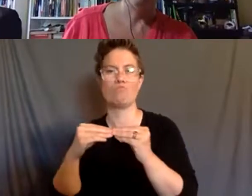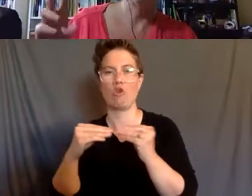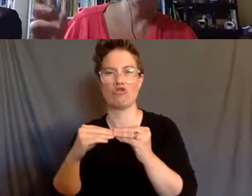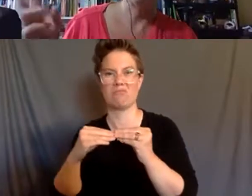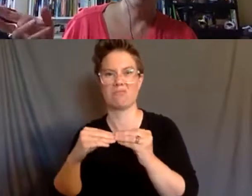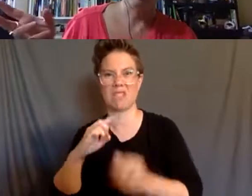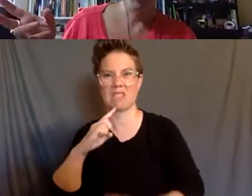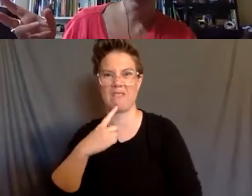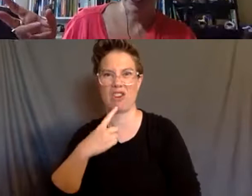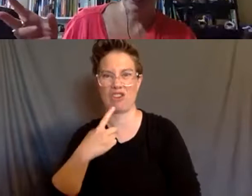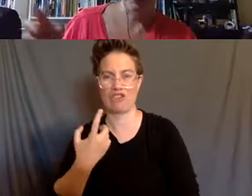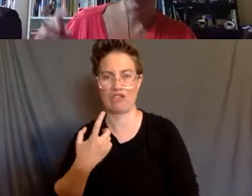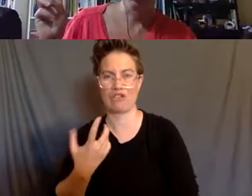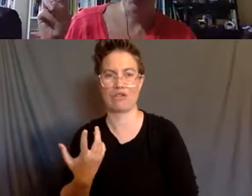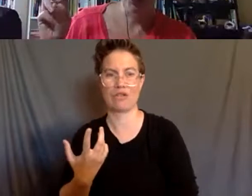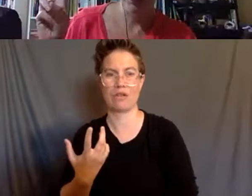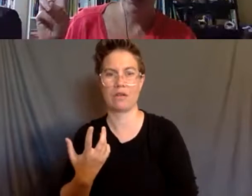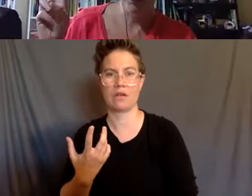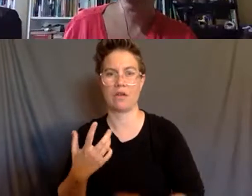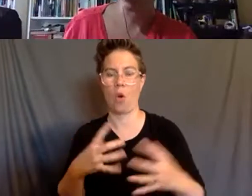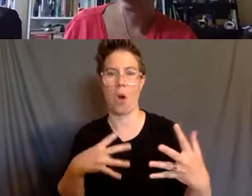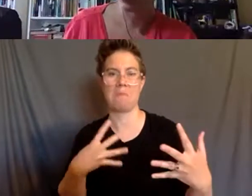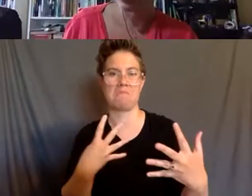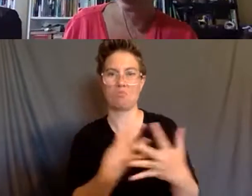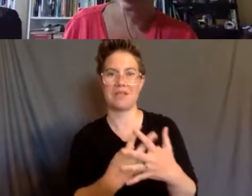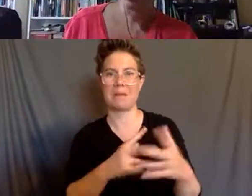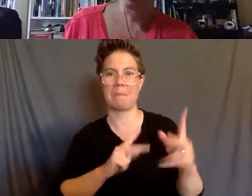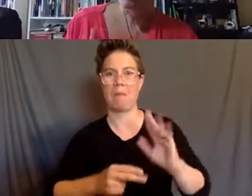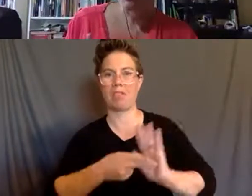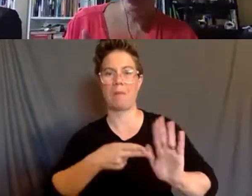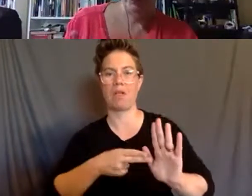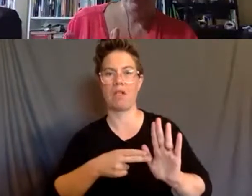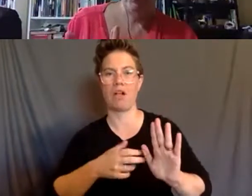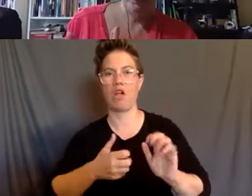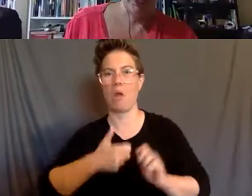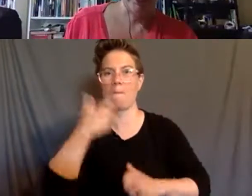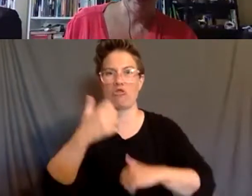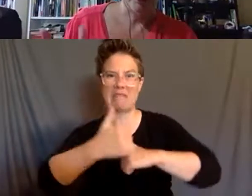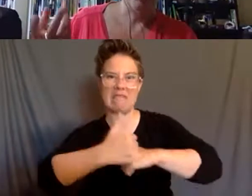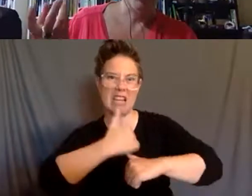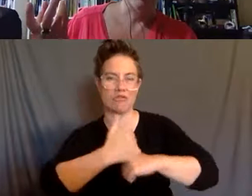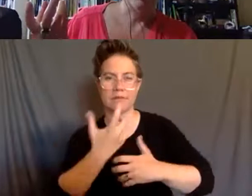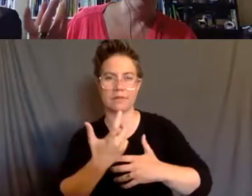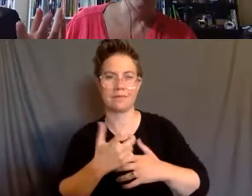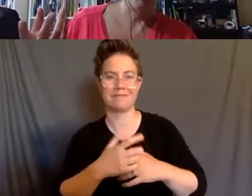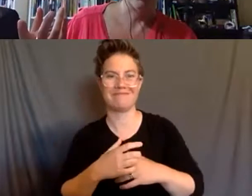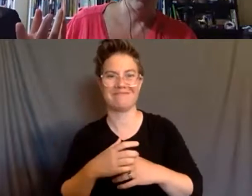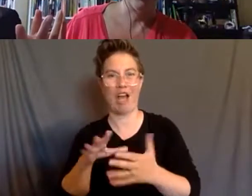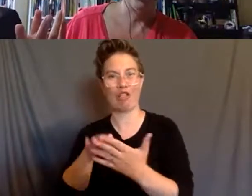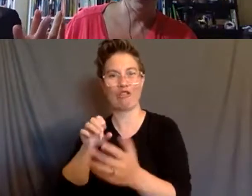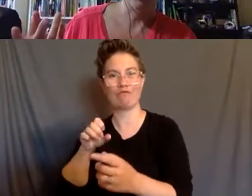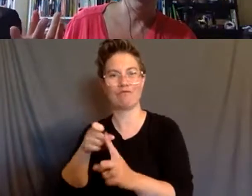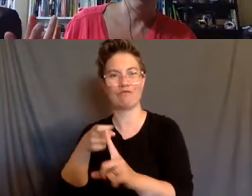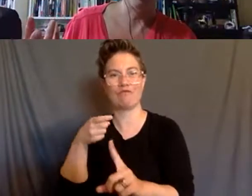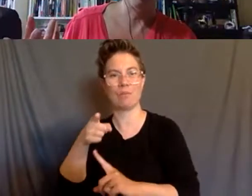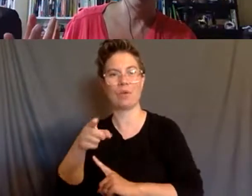right? In the prison arena, we can call it the most dangerous. And, you this is something I learned from you, Eric. I mean, your work on